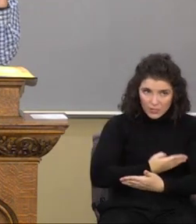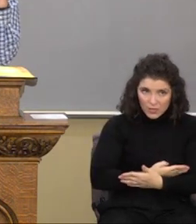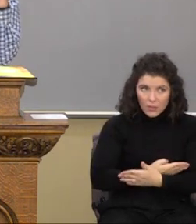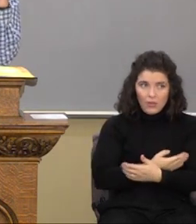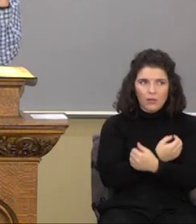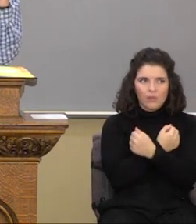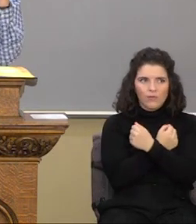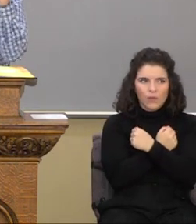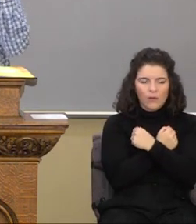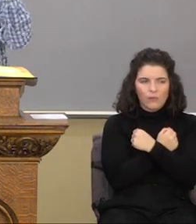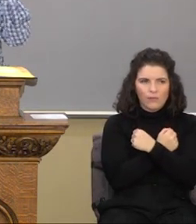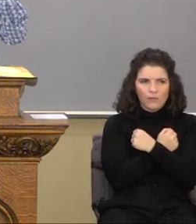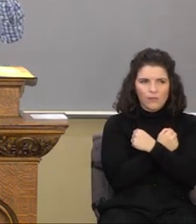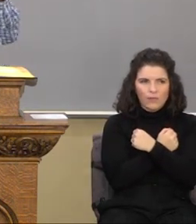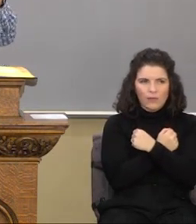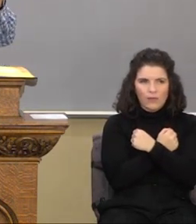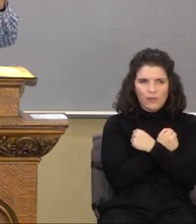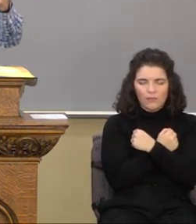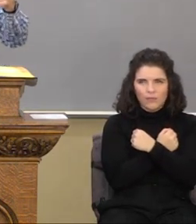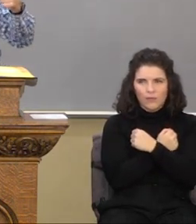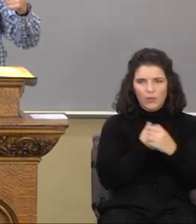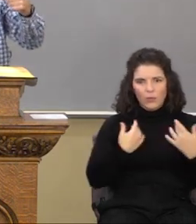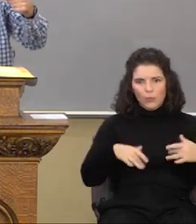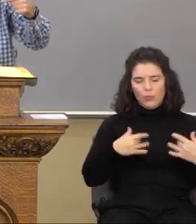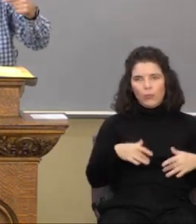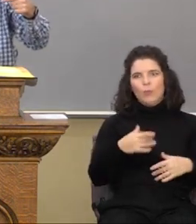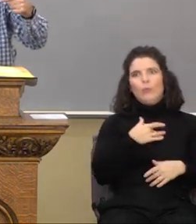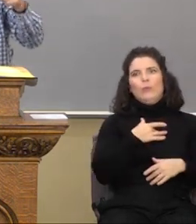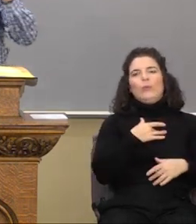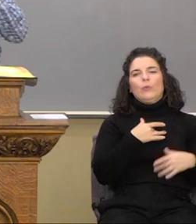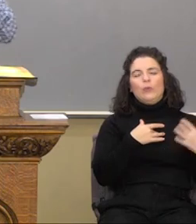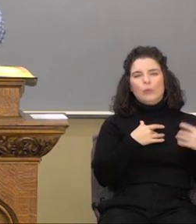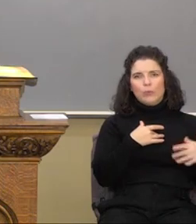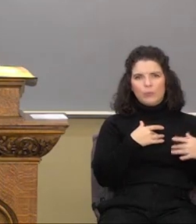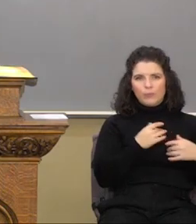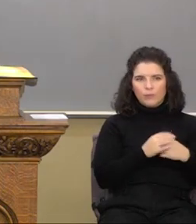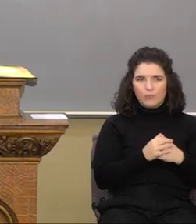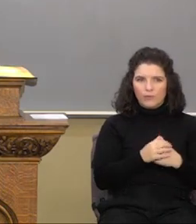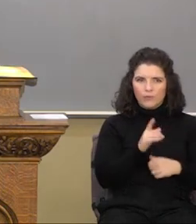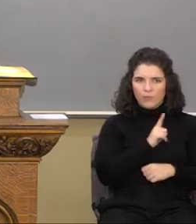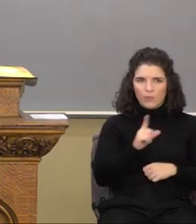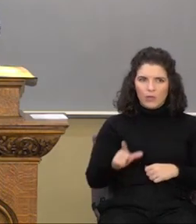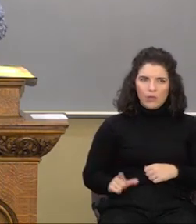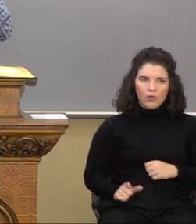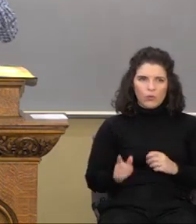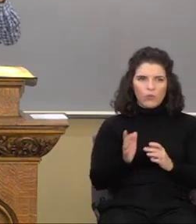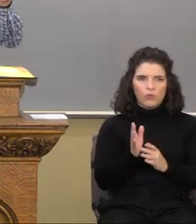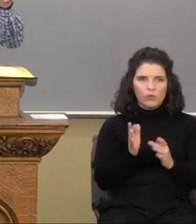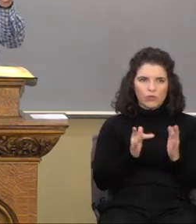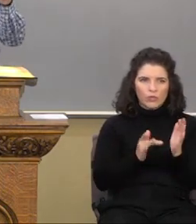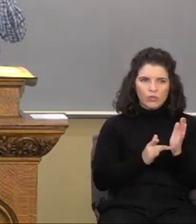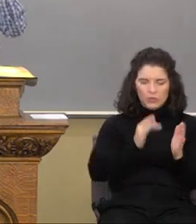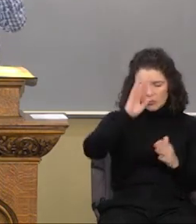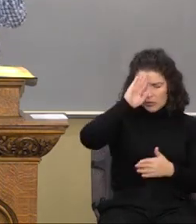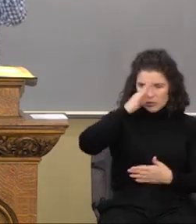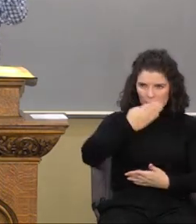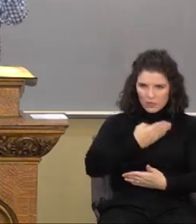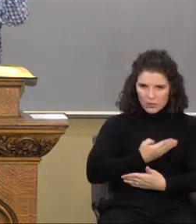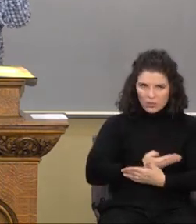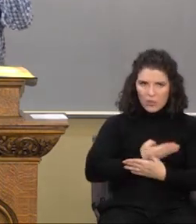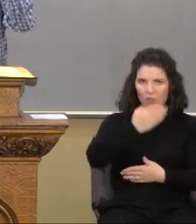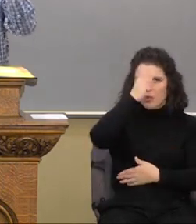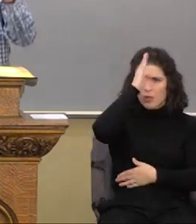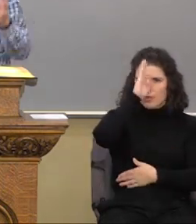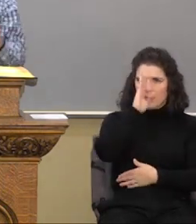love. Let that hit home for just a second here. The Lord Jesus is the son of